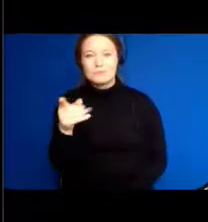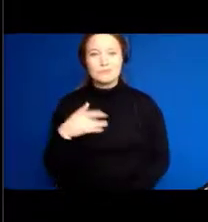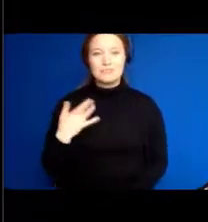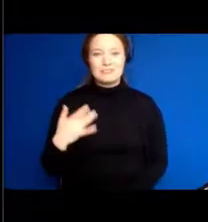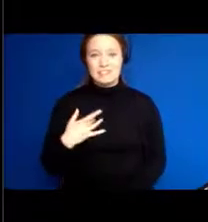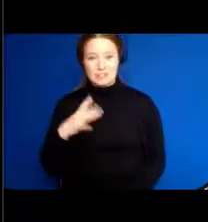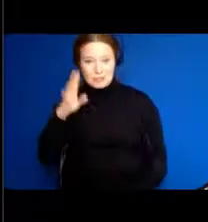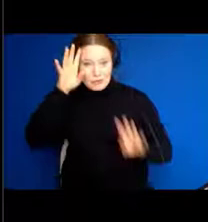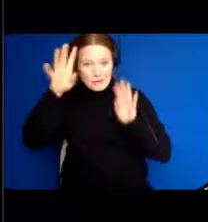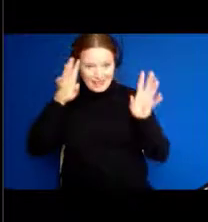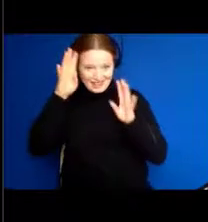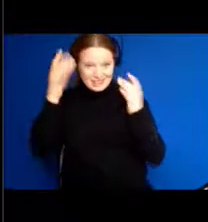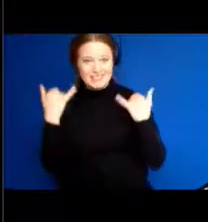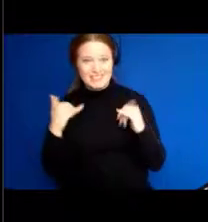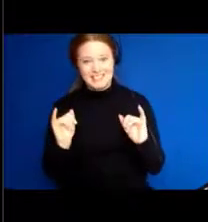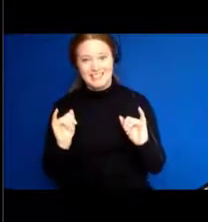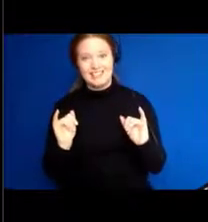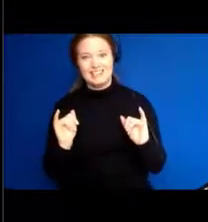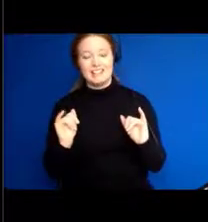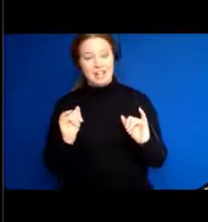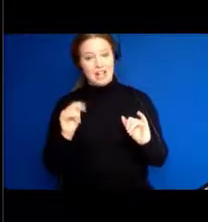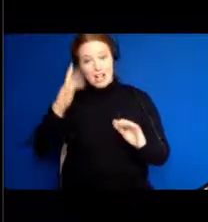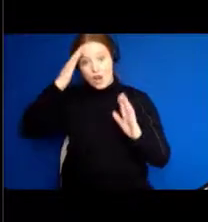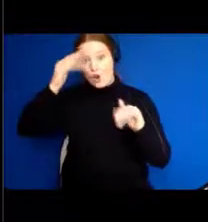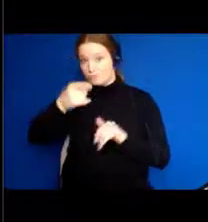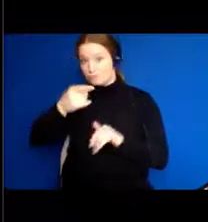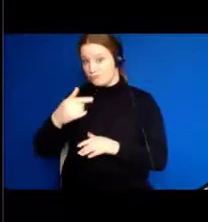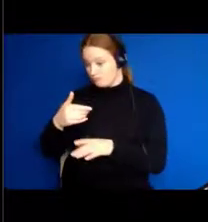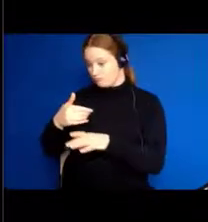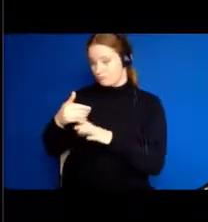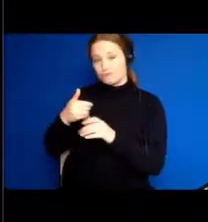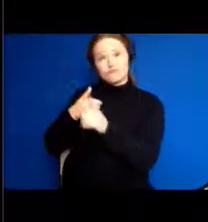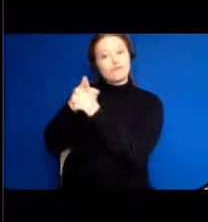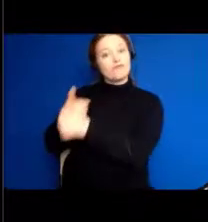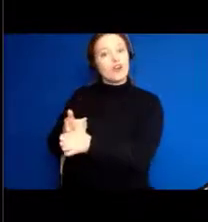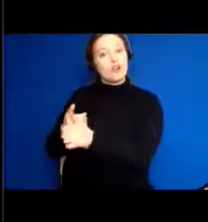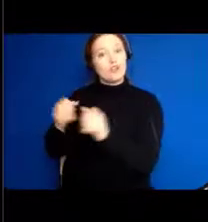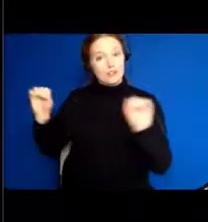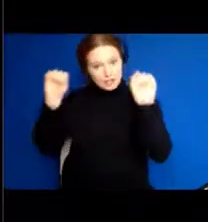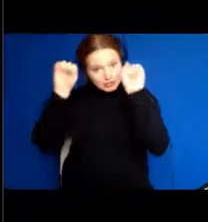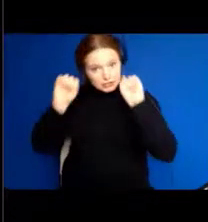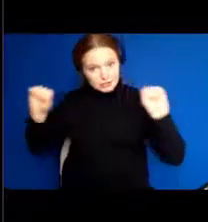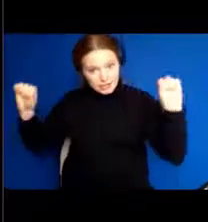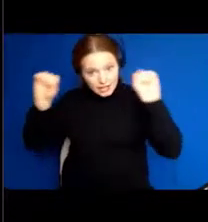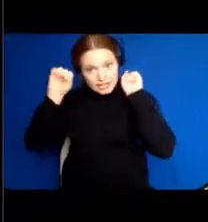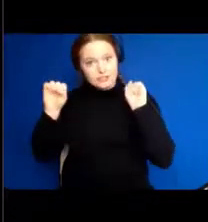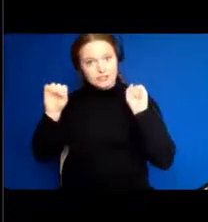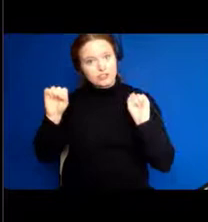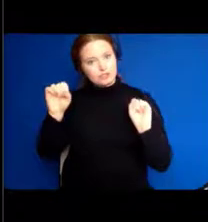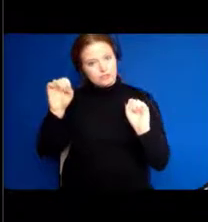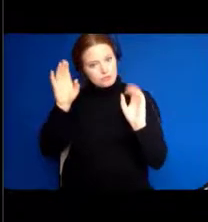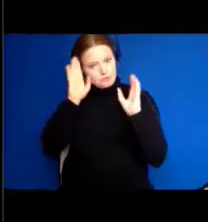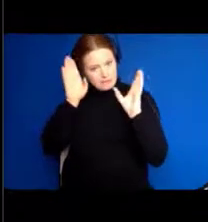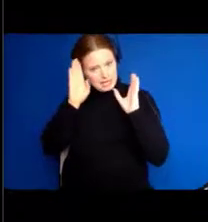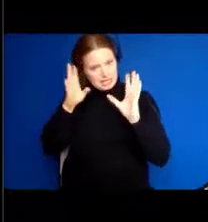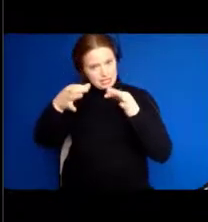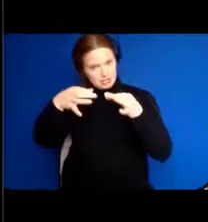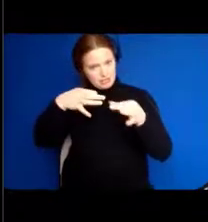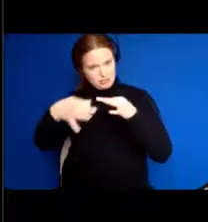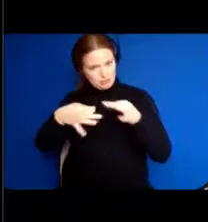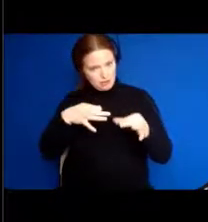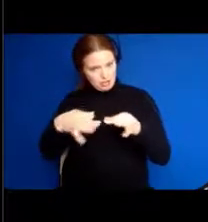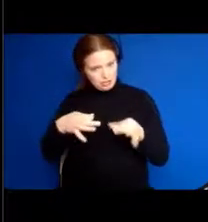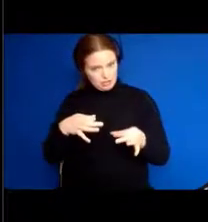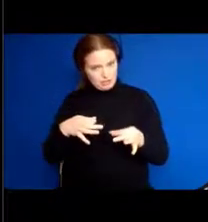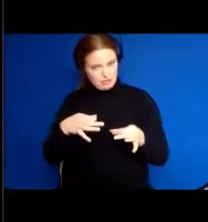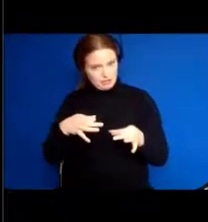you did some of those exercises if they were safe for you to do, and you were listening to the instructions, and you were hearing some